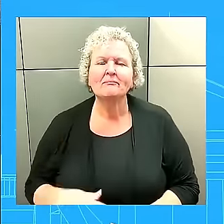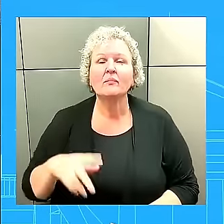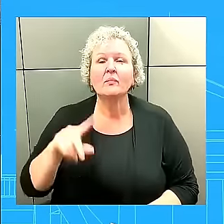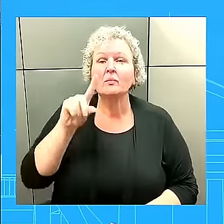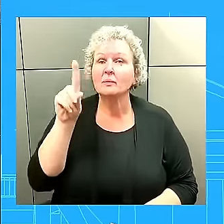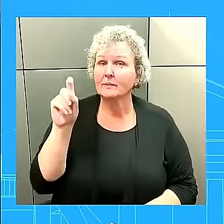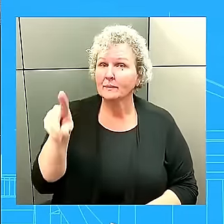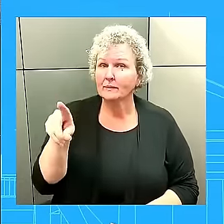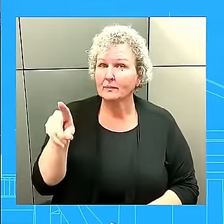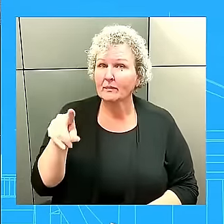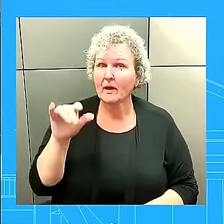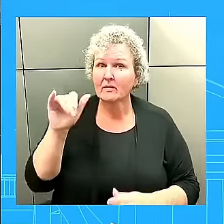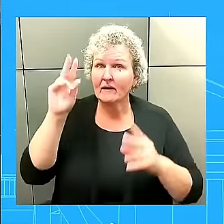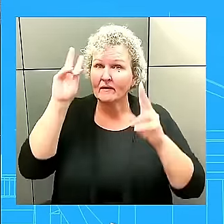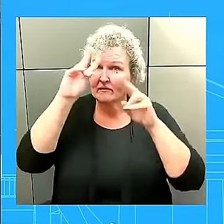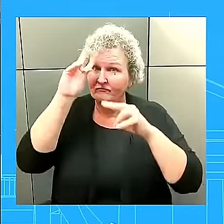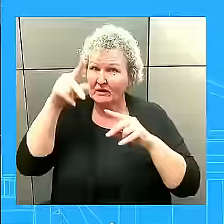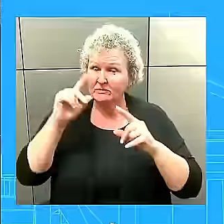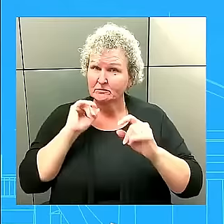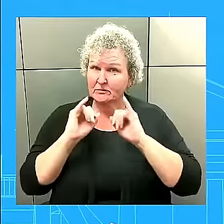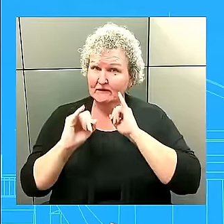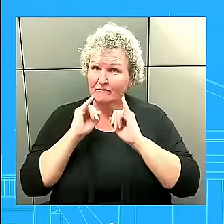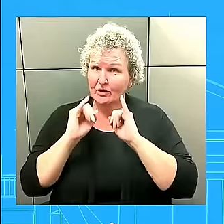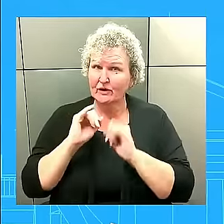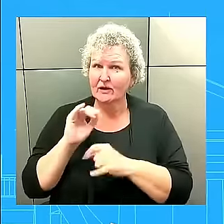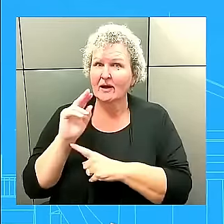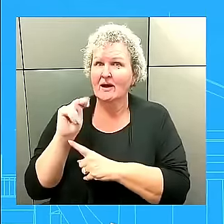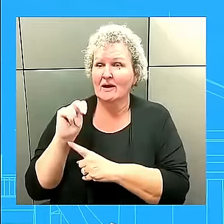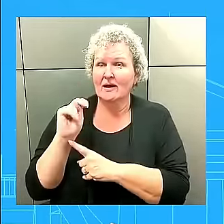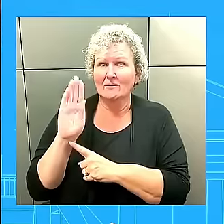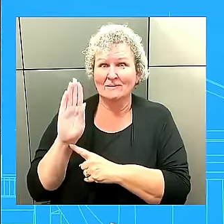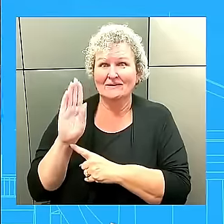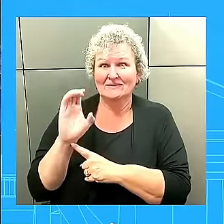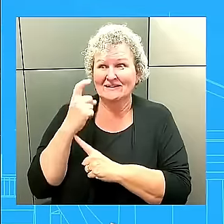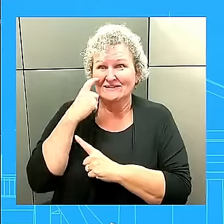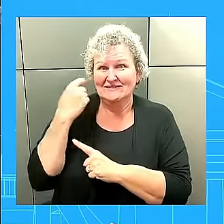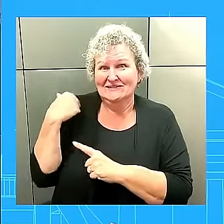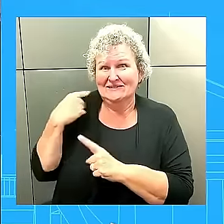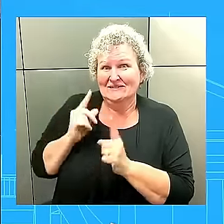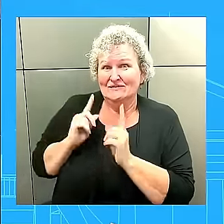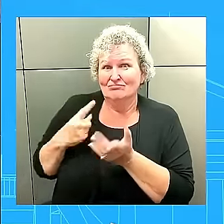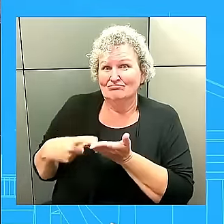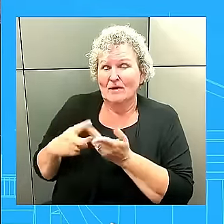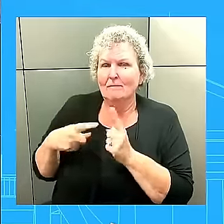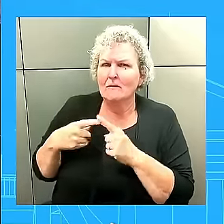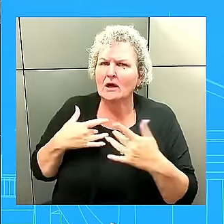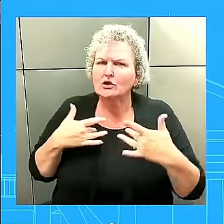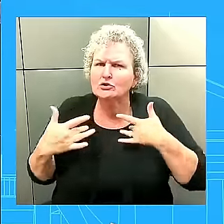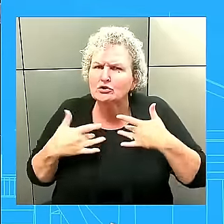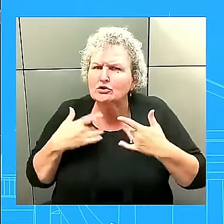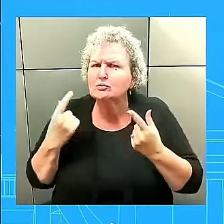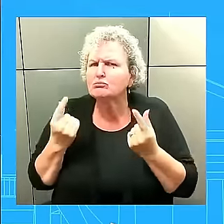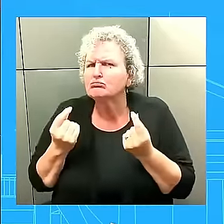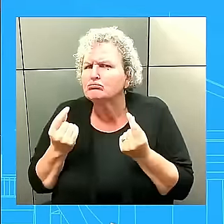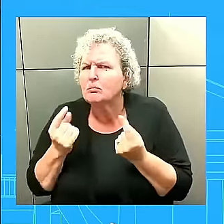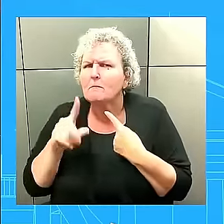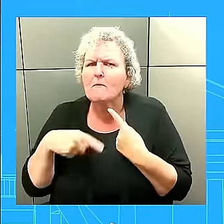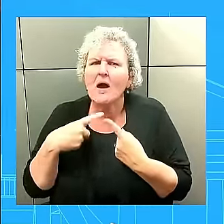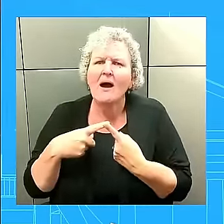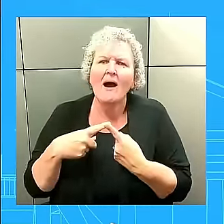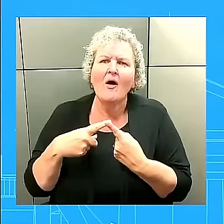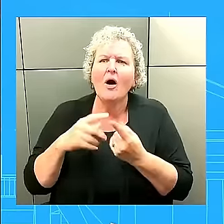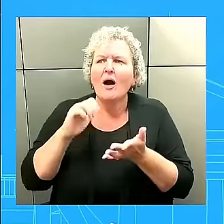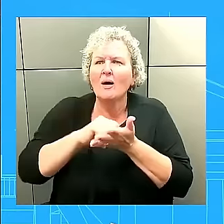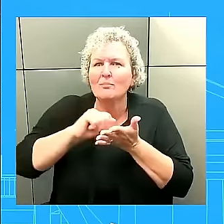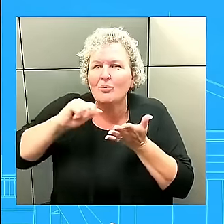issue of abortion and the situation. Wait, say that one more time. She was asked whether or not there should be concessions on the issue of abortion, the scenario